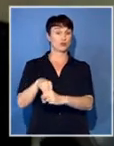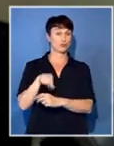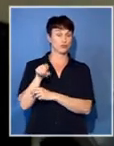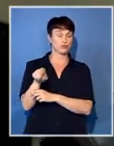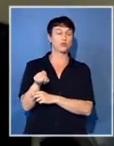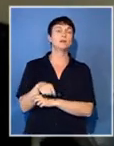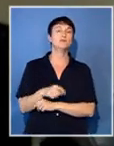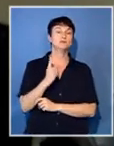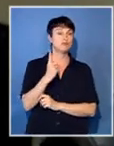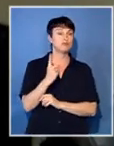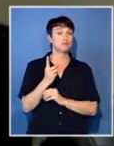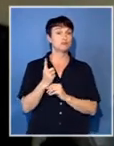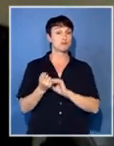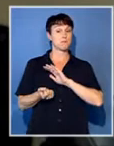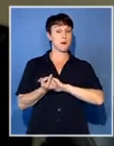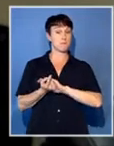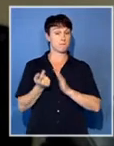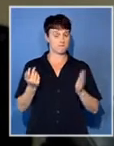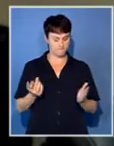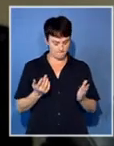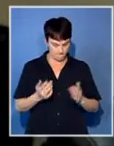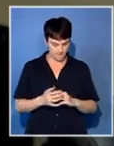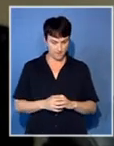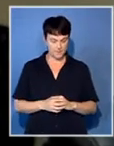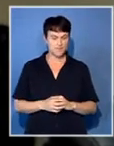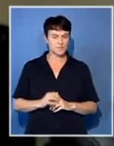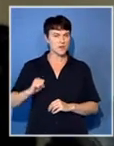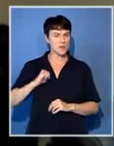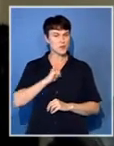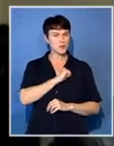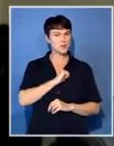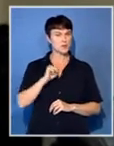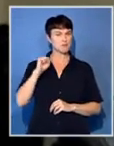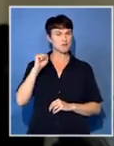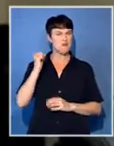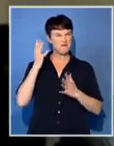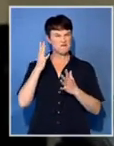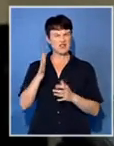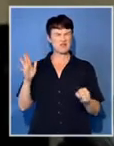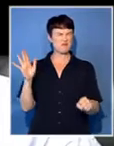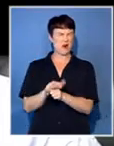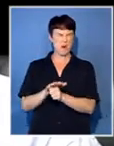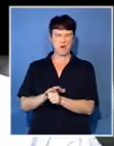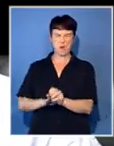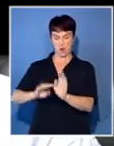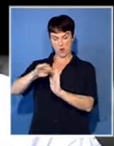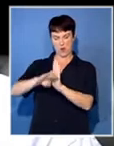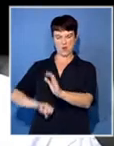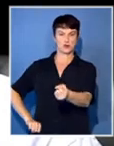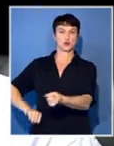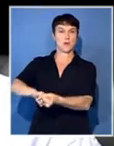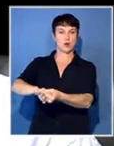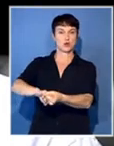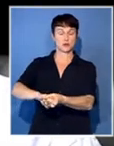given unqualified and uncritical endorsement of the ANC election manifesto let me